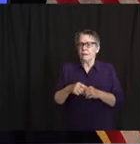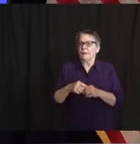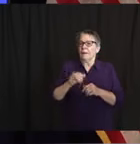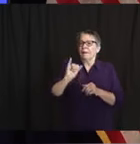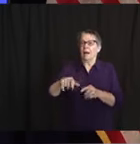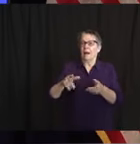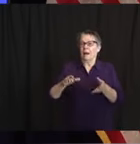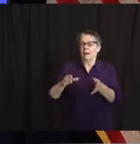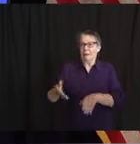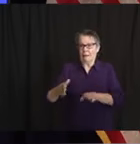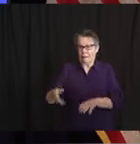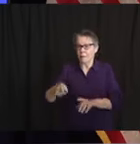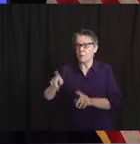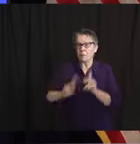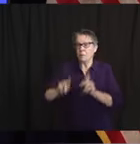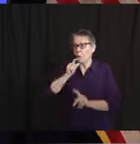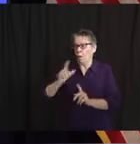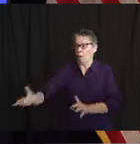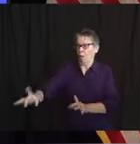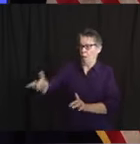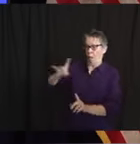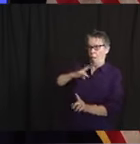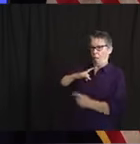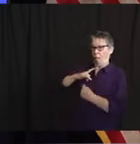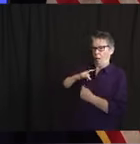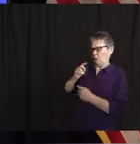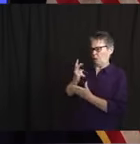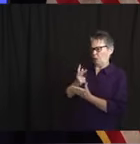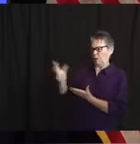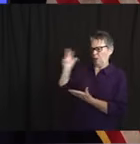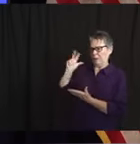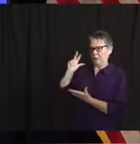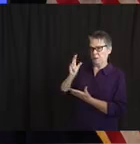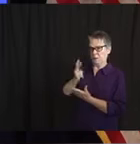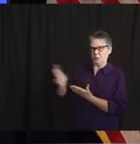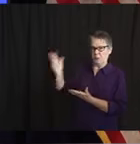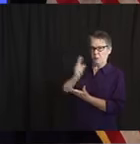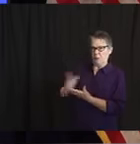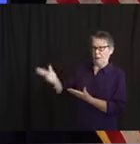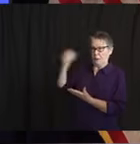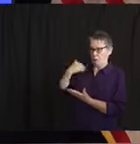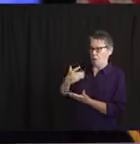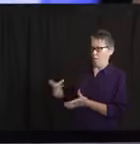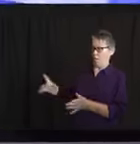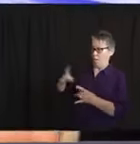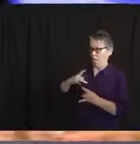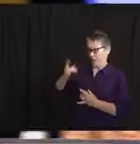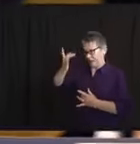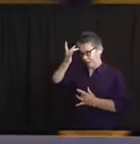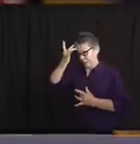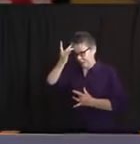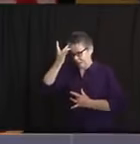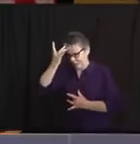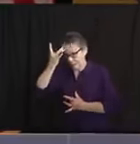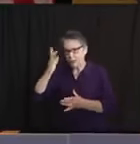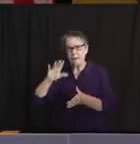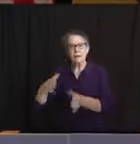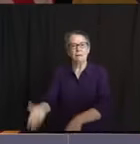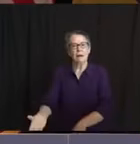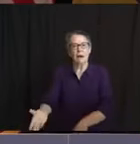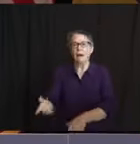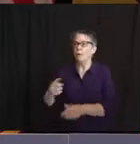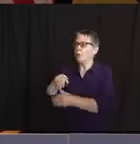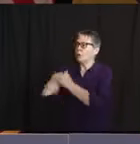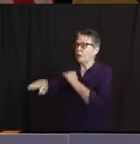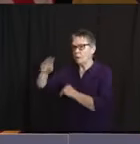p.m. two nights ago and 10 p.m. night. Judy, any comment on that? I think new hospitalizations